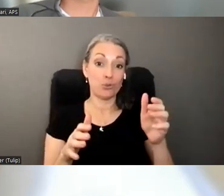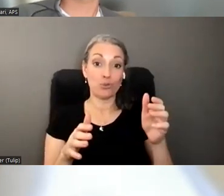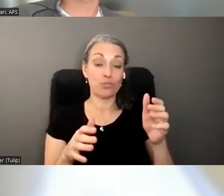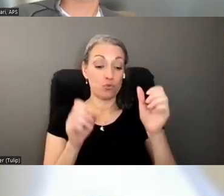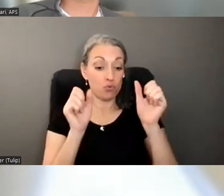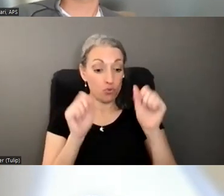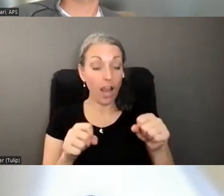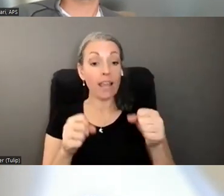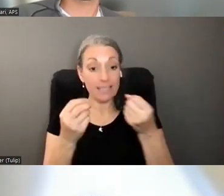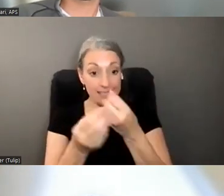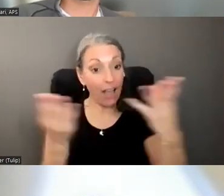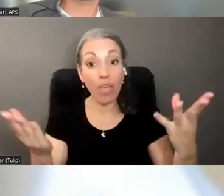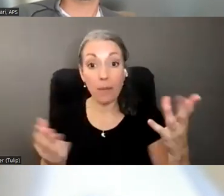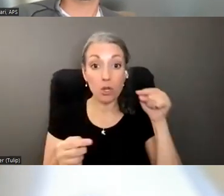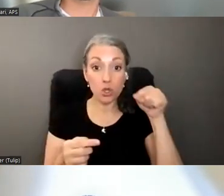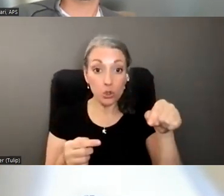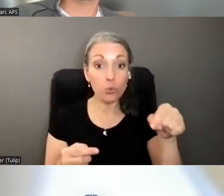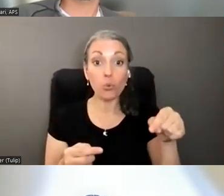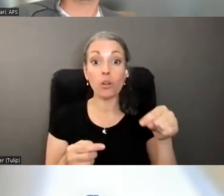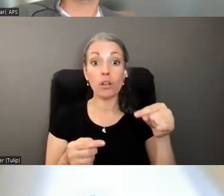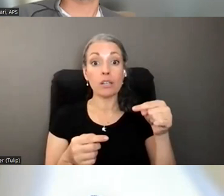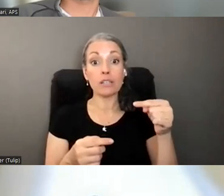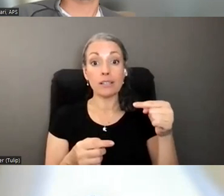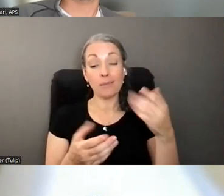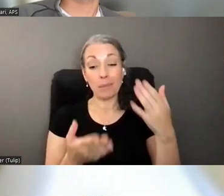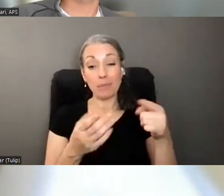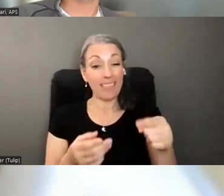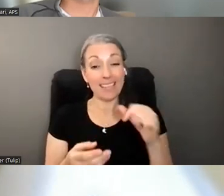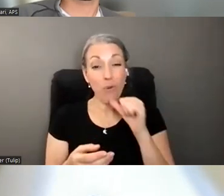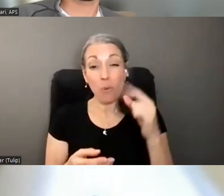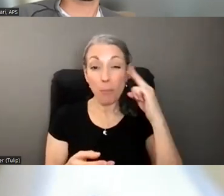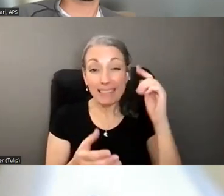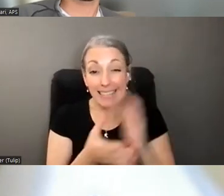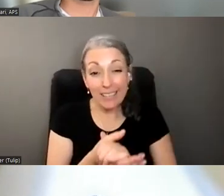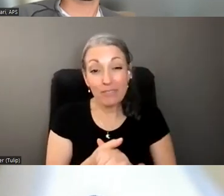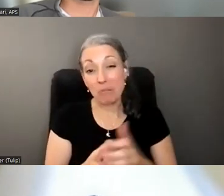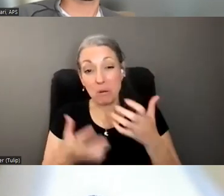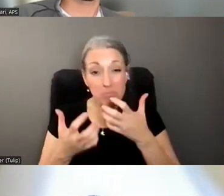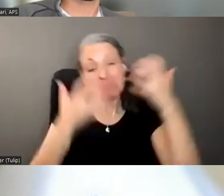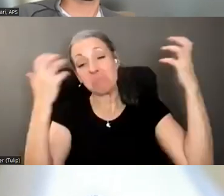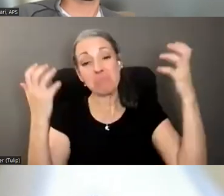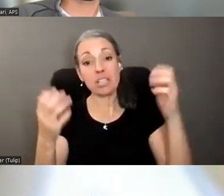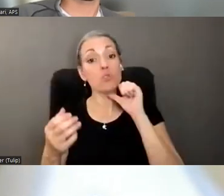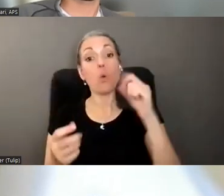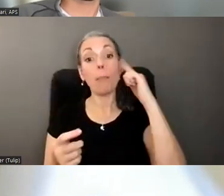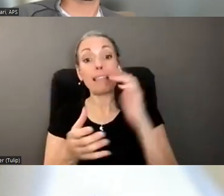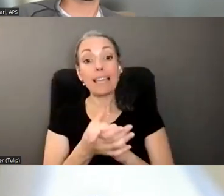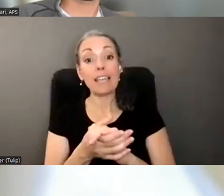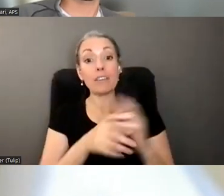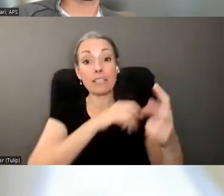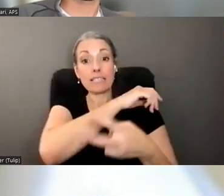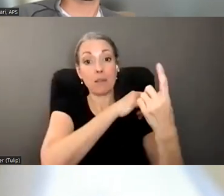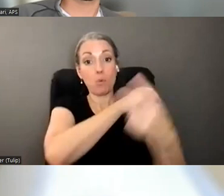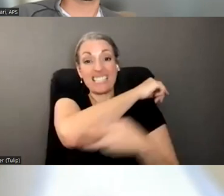them oftentimes the victims will not believe they're being scammed they get angry when confronted and so we have to think as a community